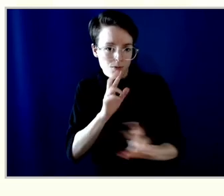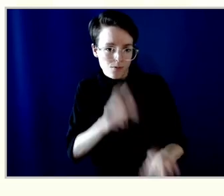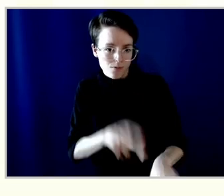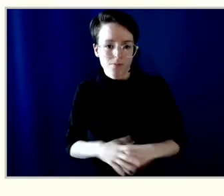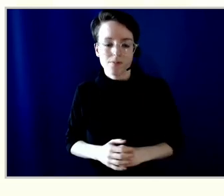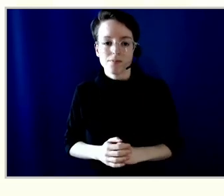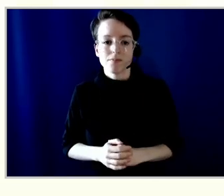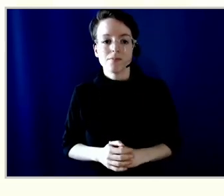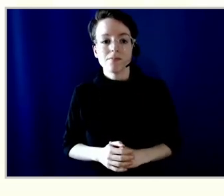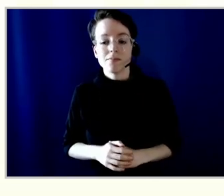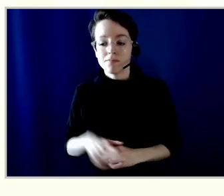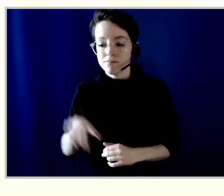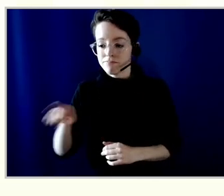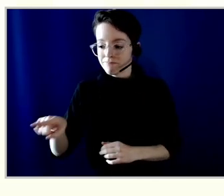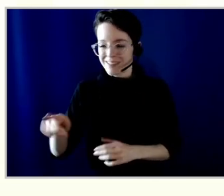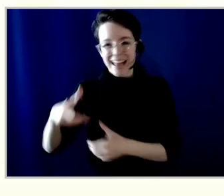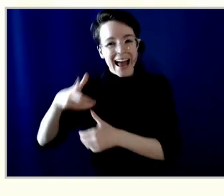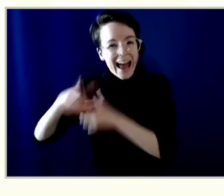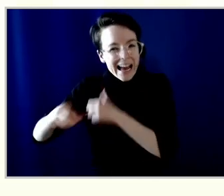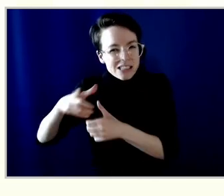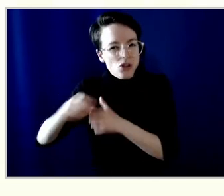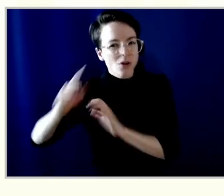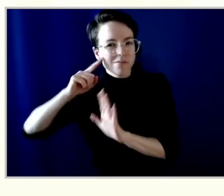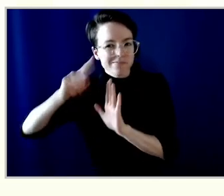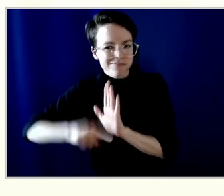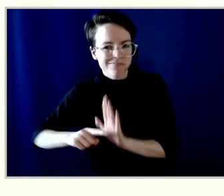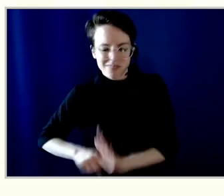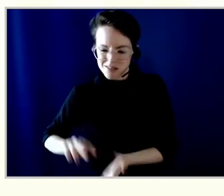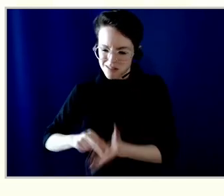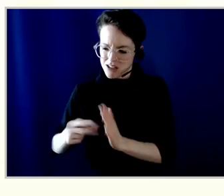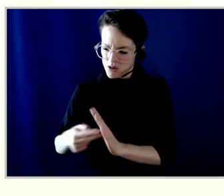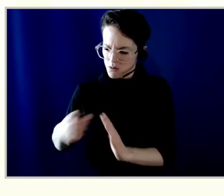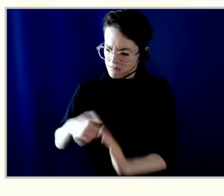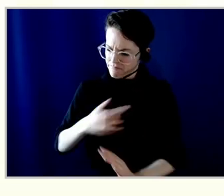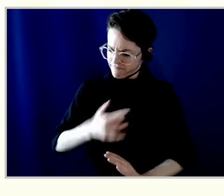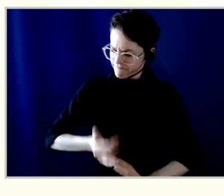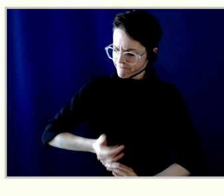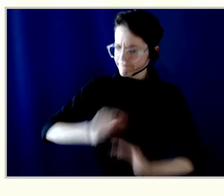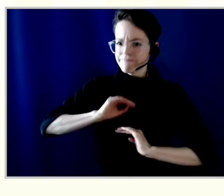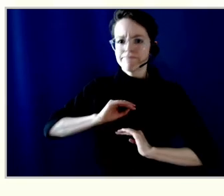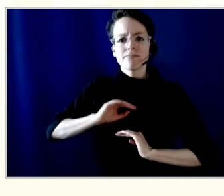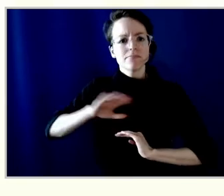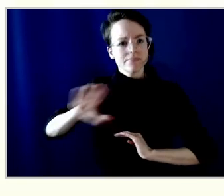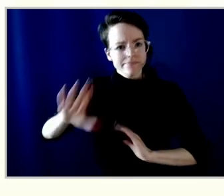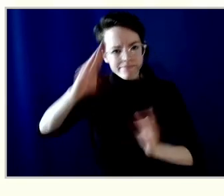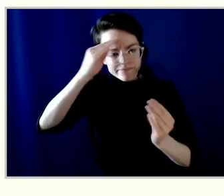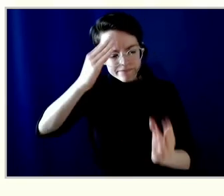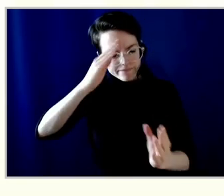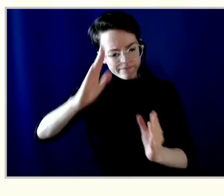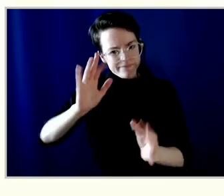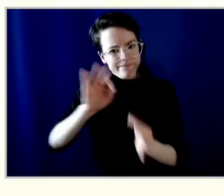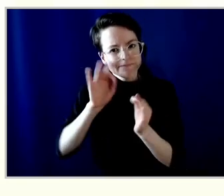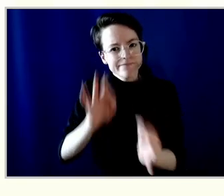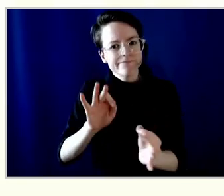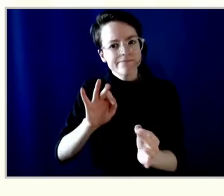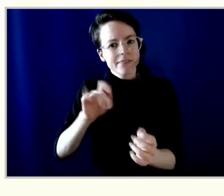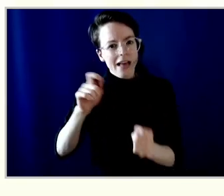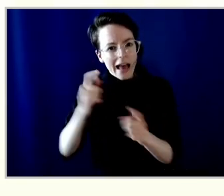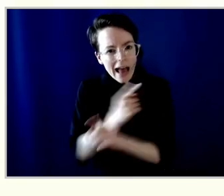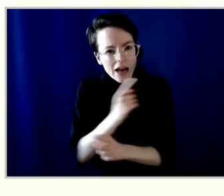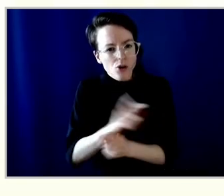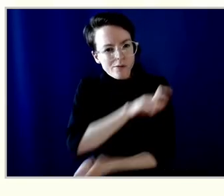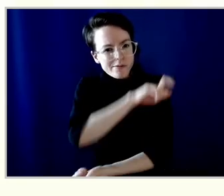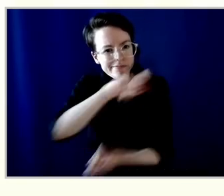confidence that key information is complete, accurate, and balanced. It also drives improvements and